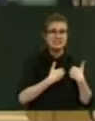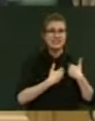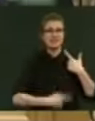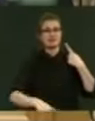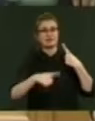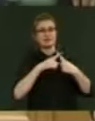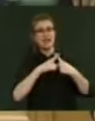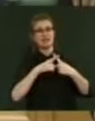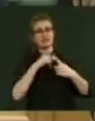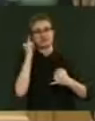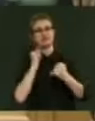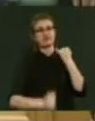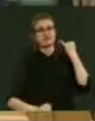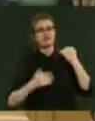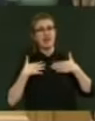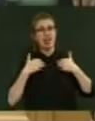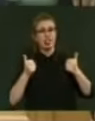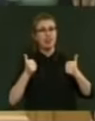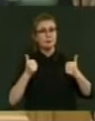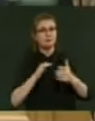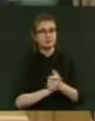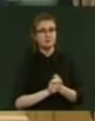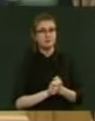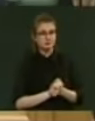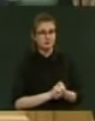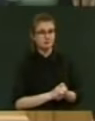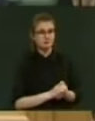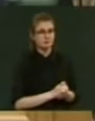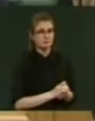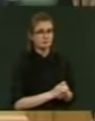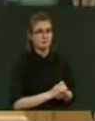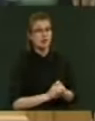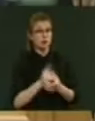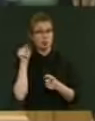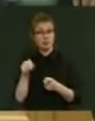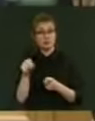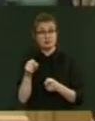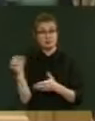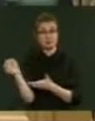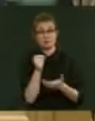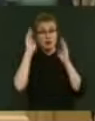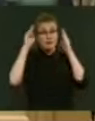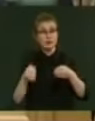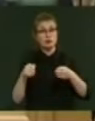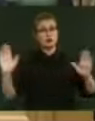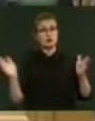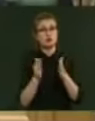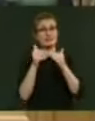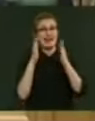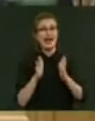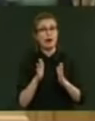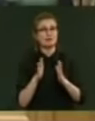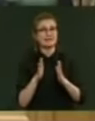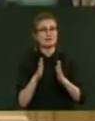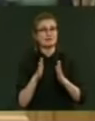whānau housing response fund will focus on addressing housing deprivation. A Māori housing network will